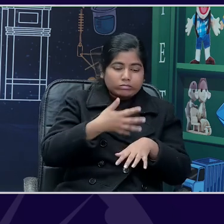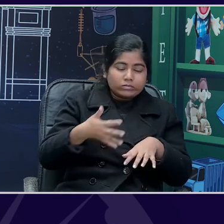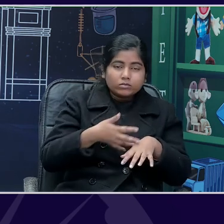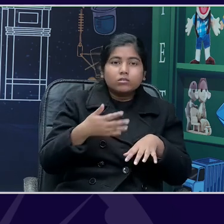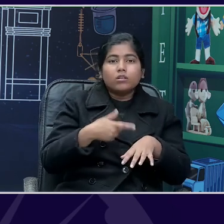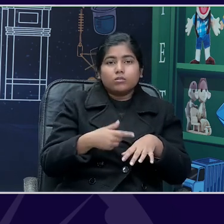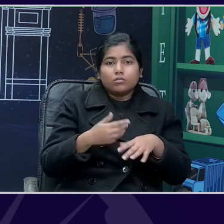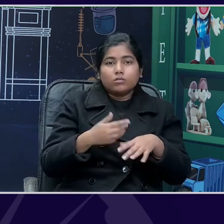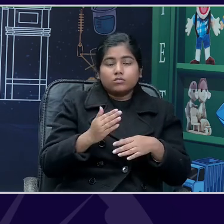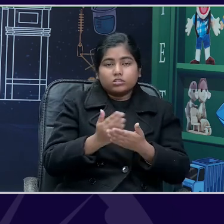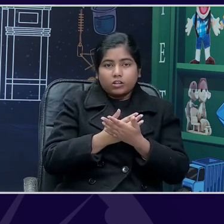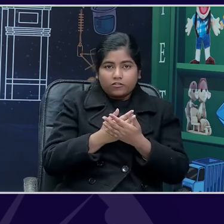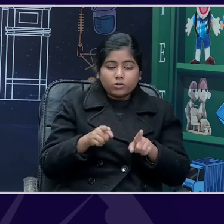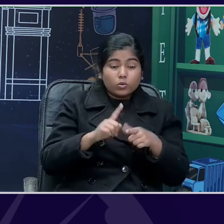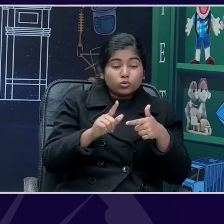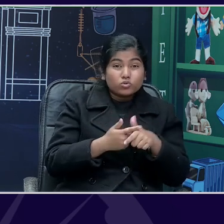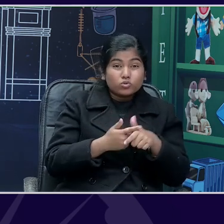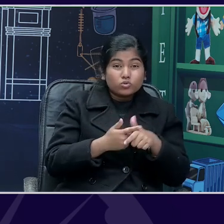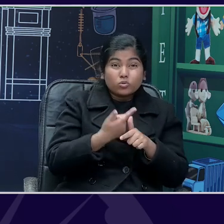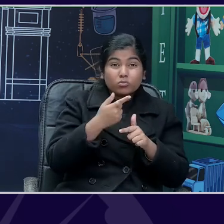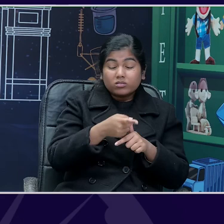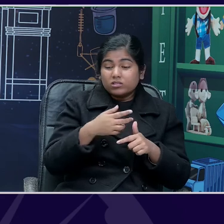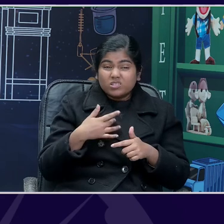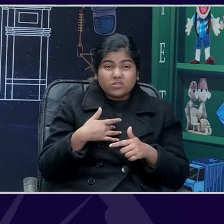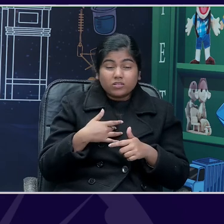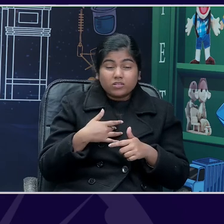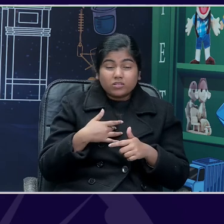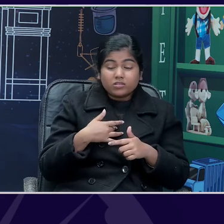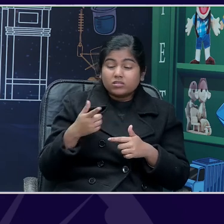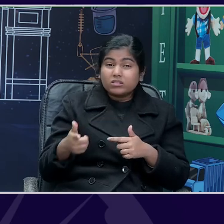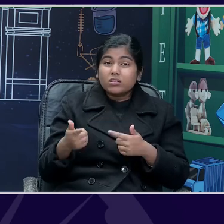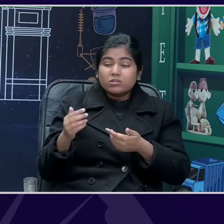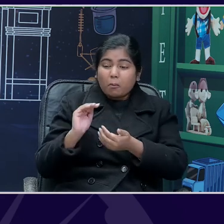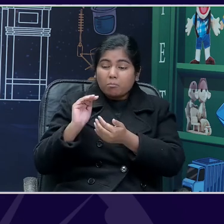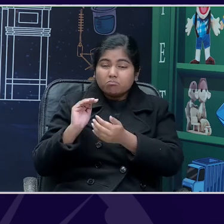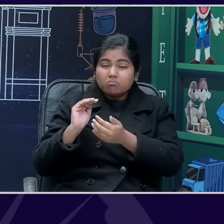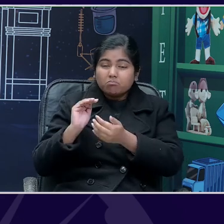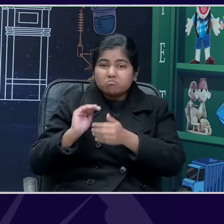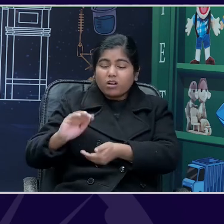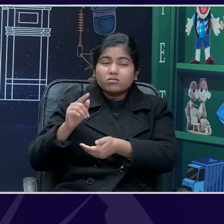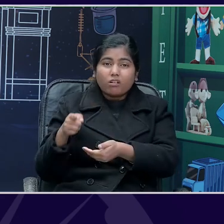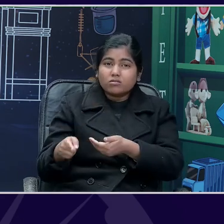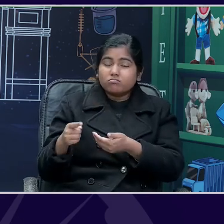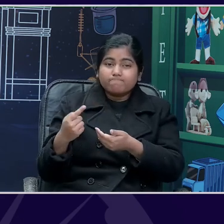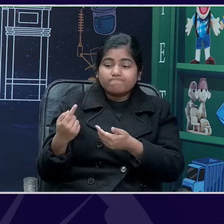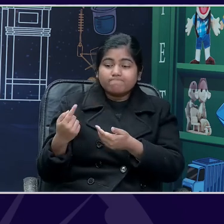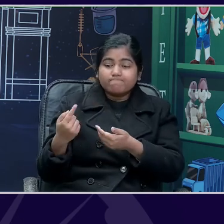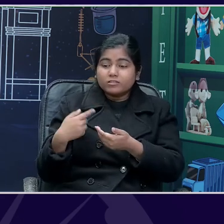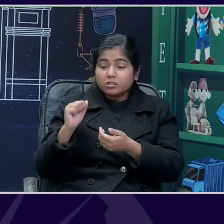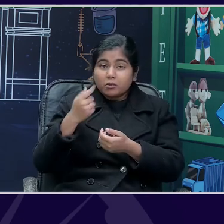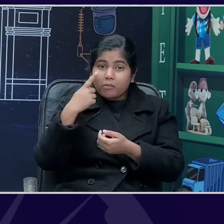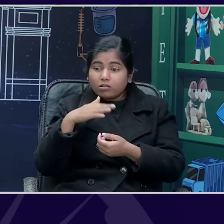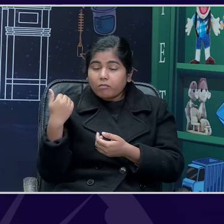you know, they had to kill an innocent animal to save his father's life. And he wanted to make up for it